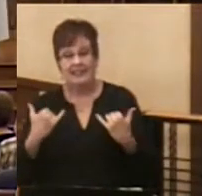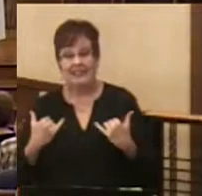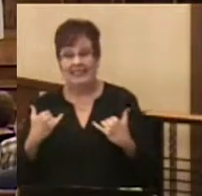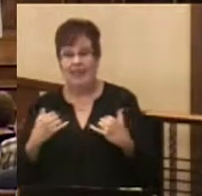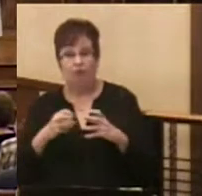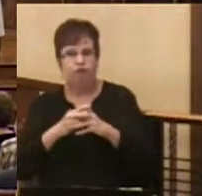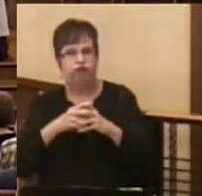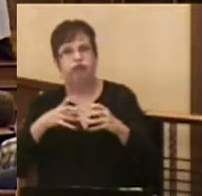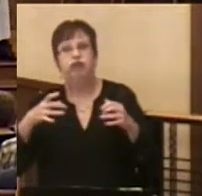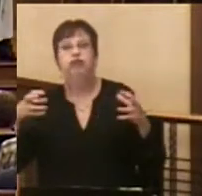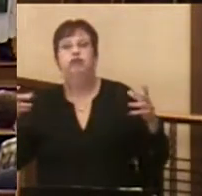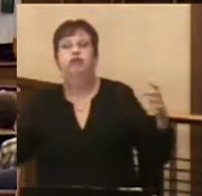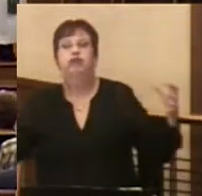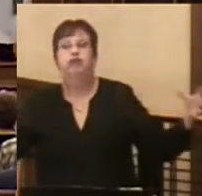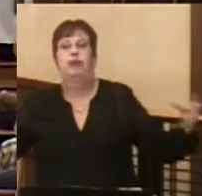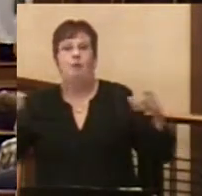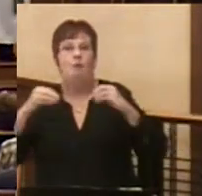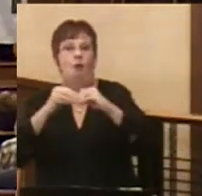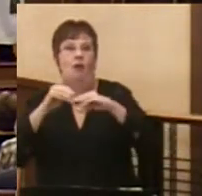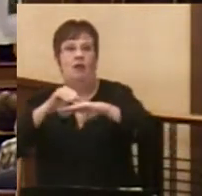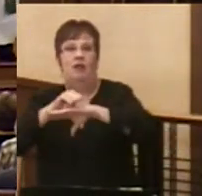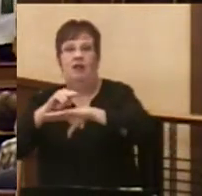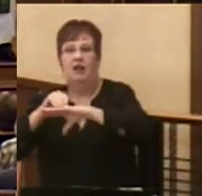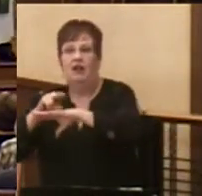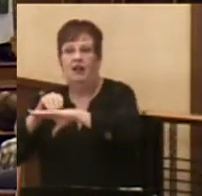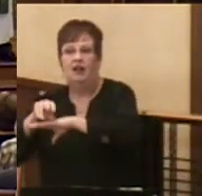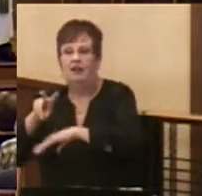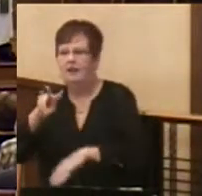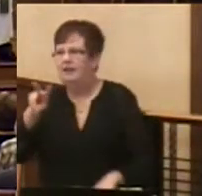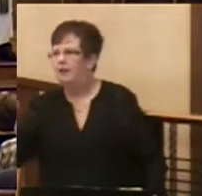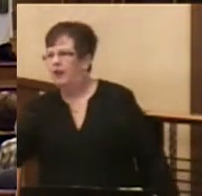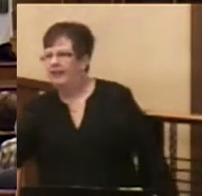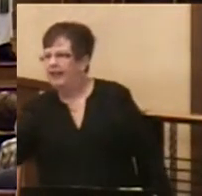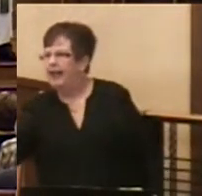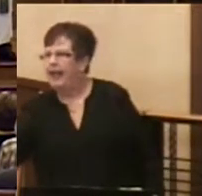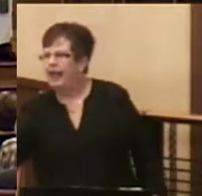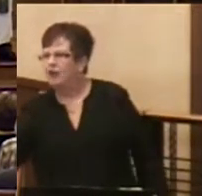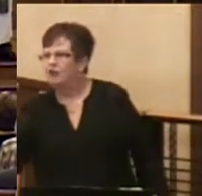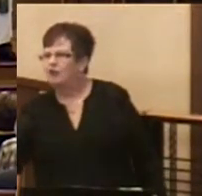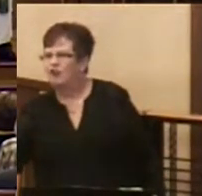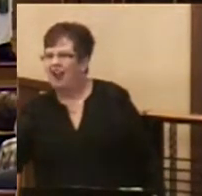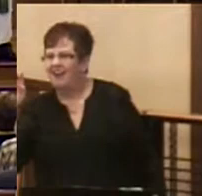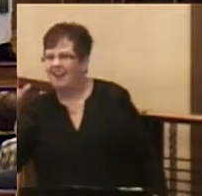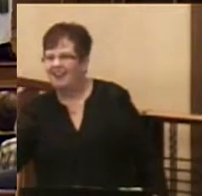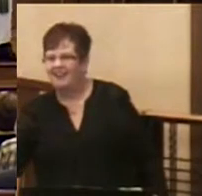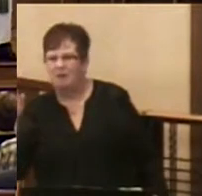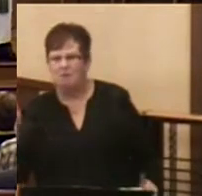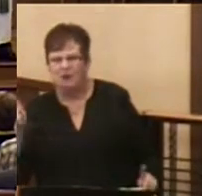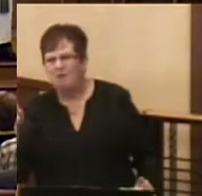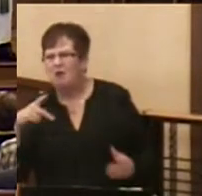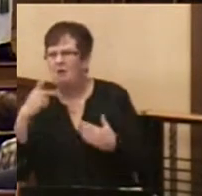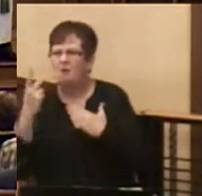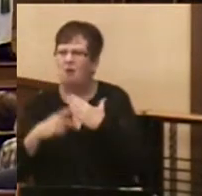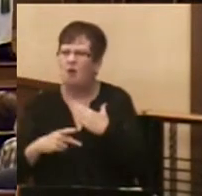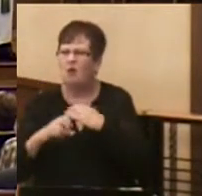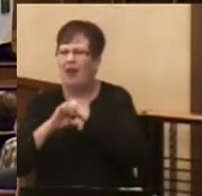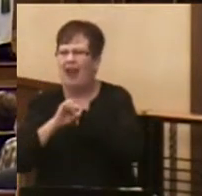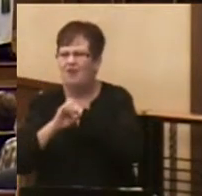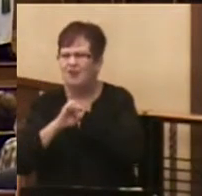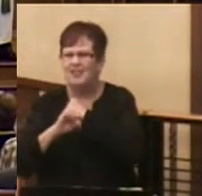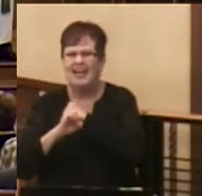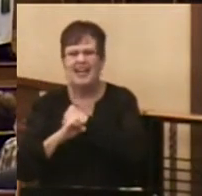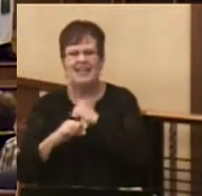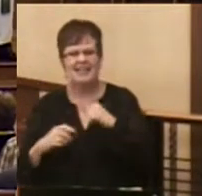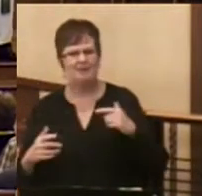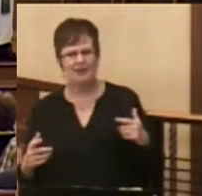more in our day. You can turn on almost any one of those 900 channels on television, and there are people or programs or advertisements who are